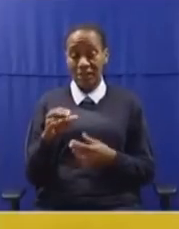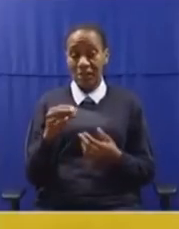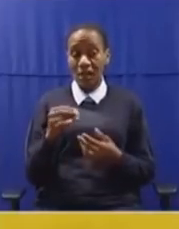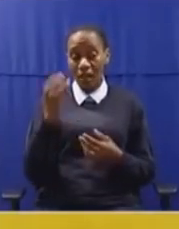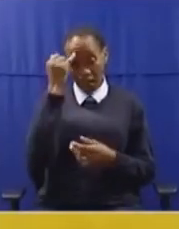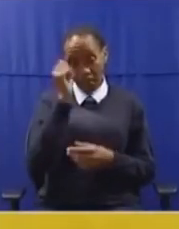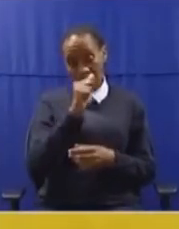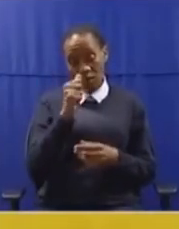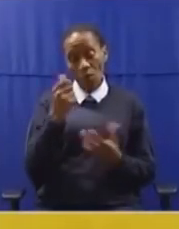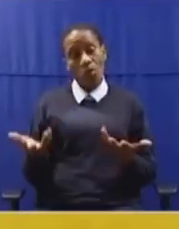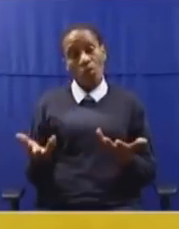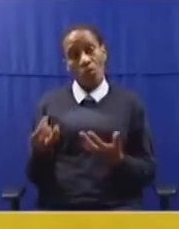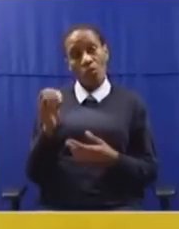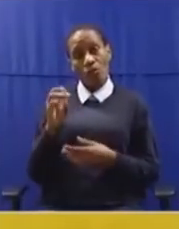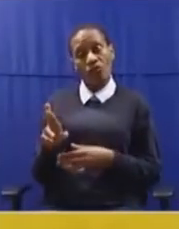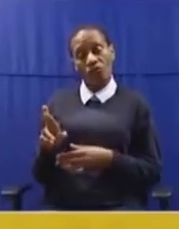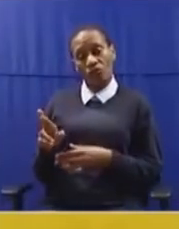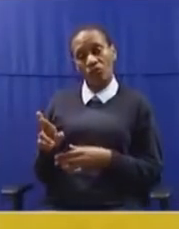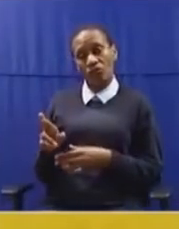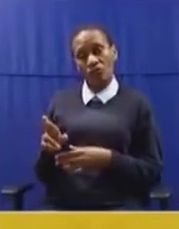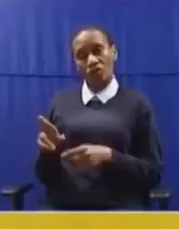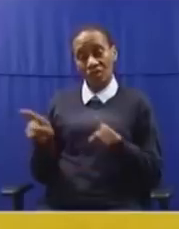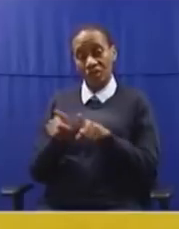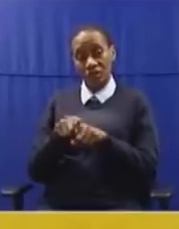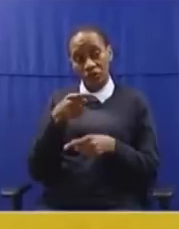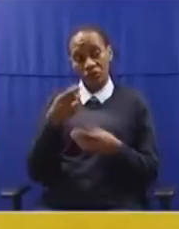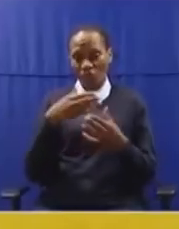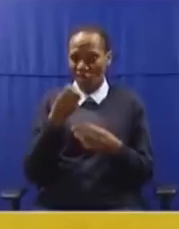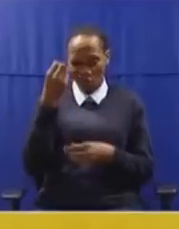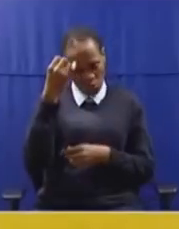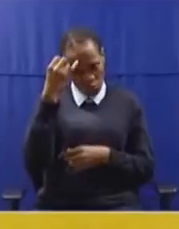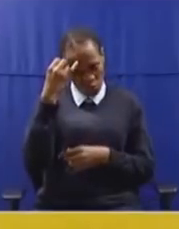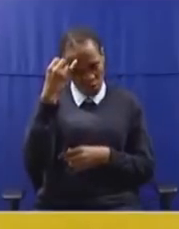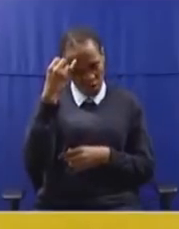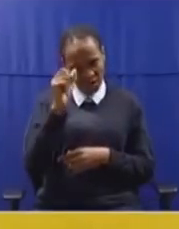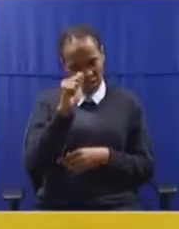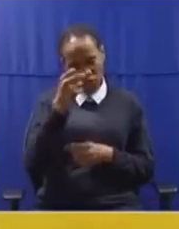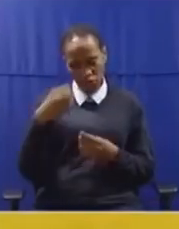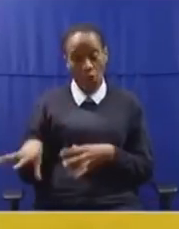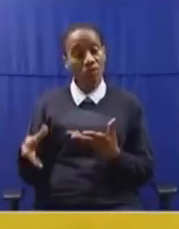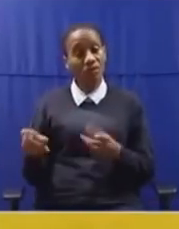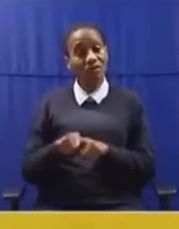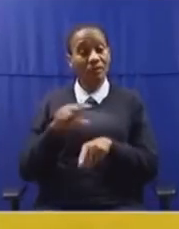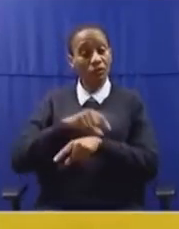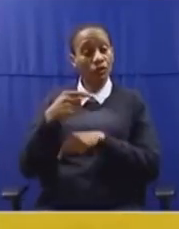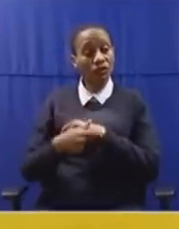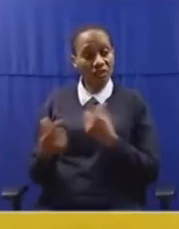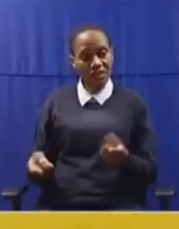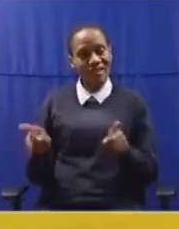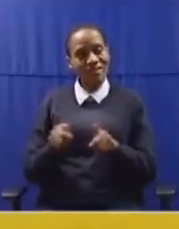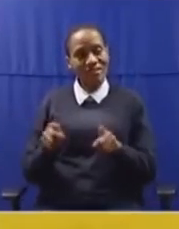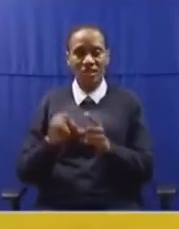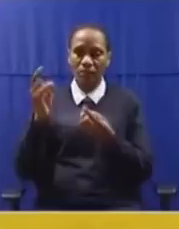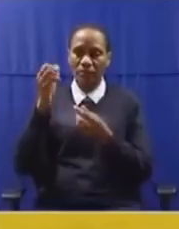and even rubbished by spurious communists like you. You lost that debate in the ANC conference, just like you lost your seat in the National